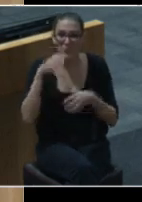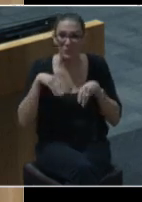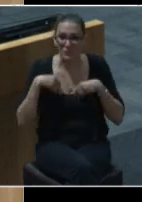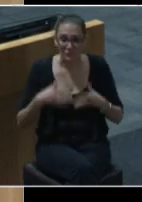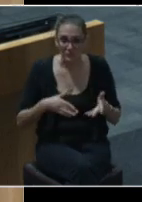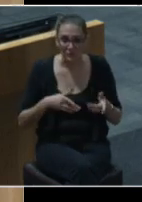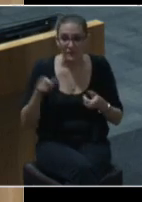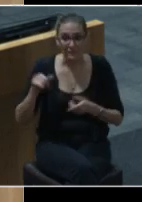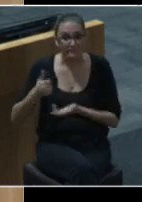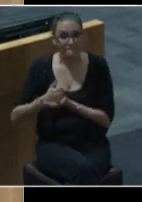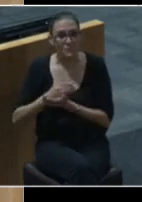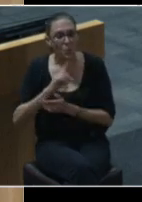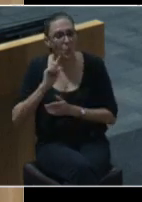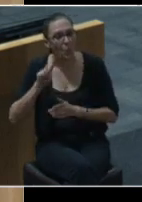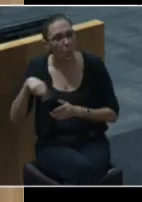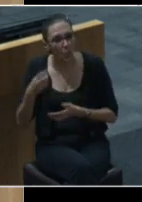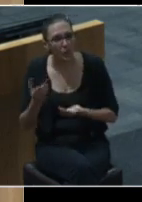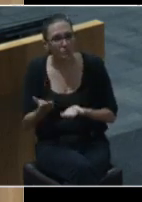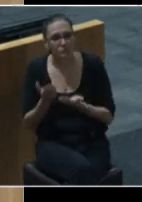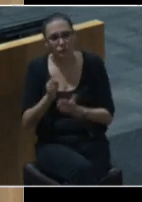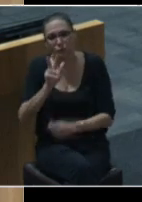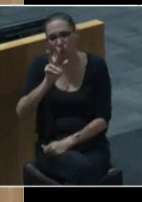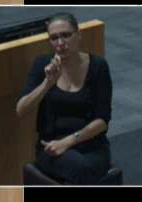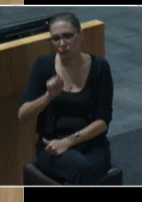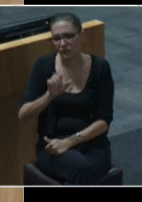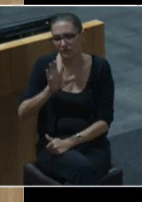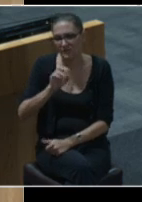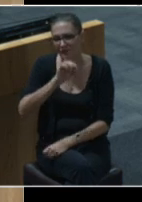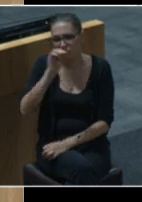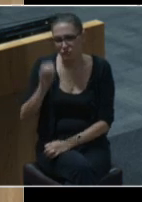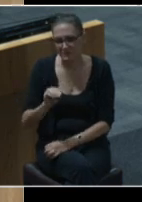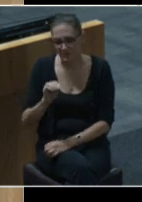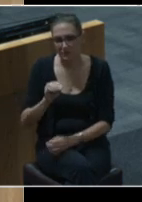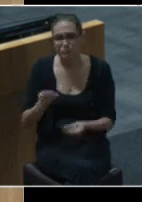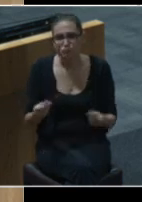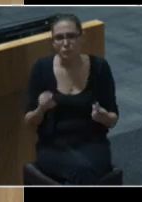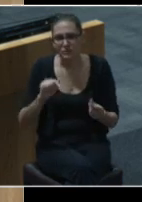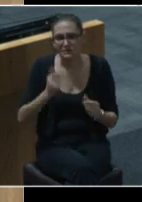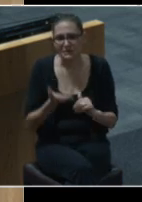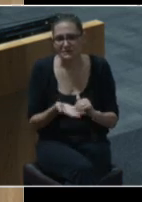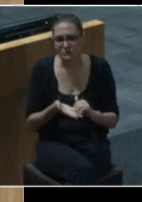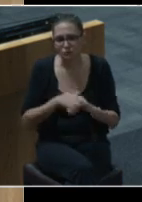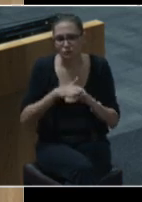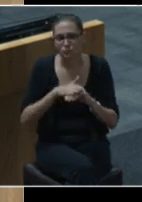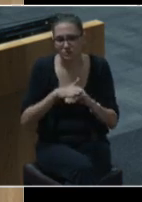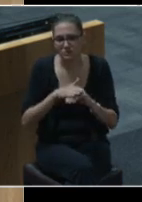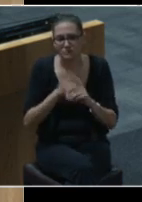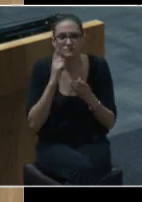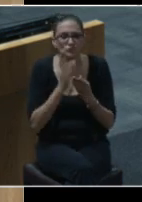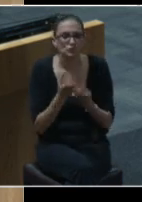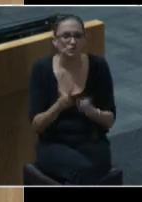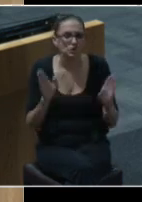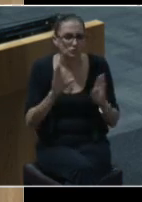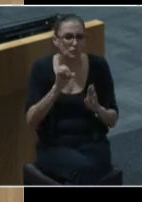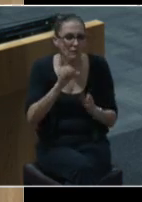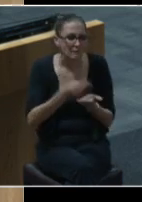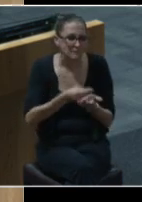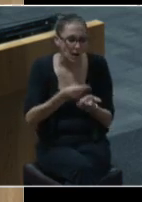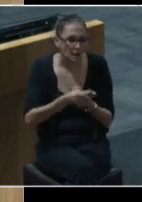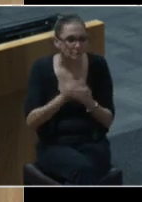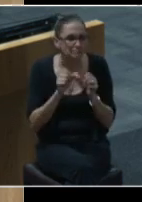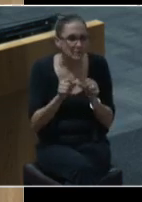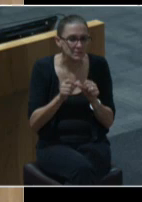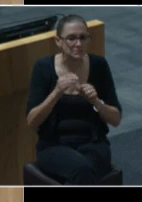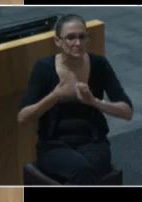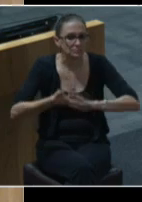proposes only a 3.5% effective property tax increase for general fund maintenance and operations.